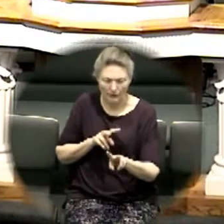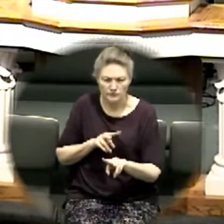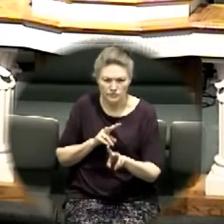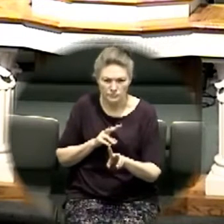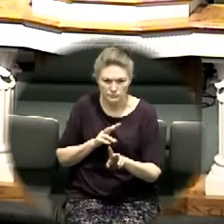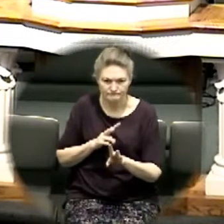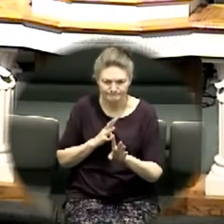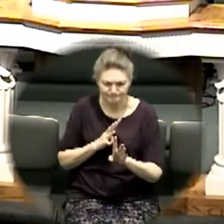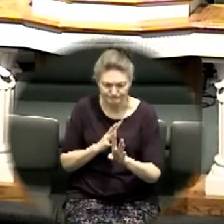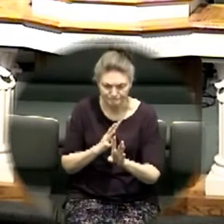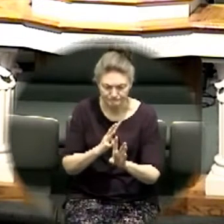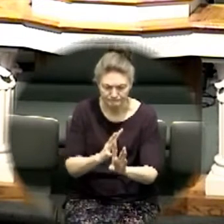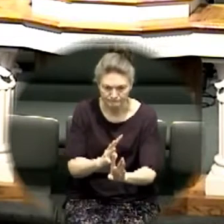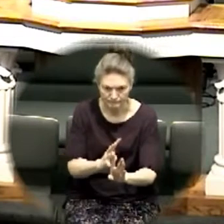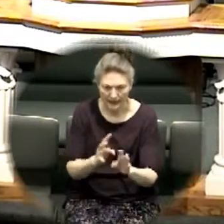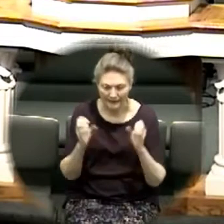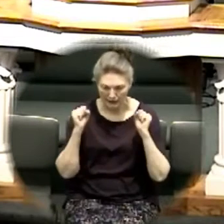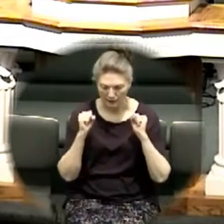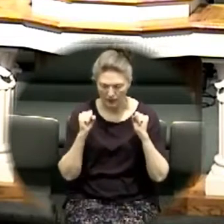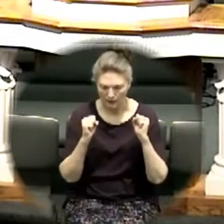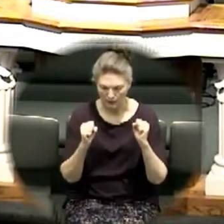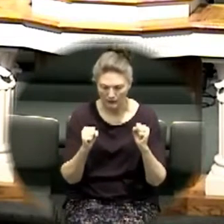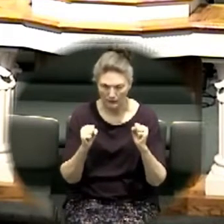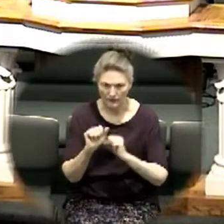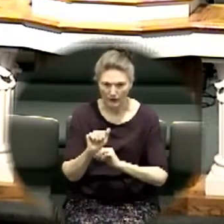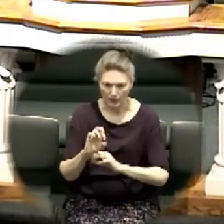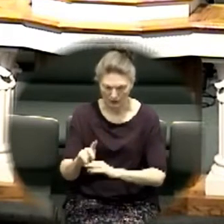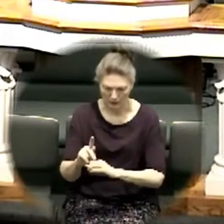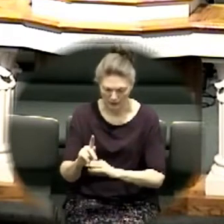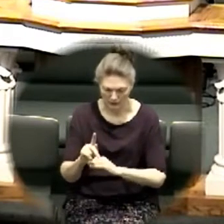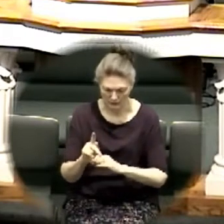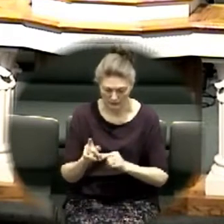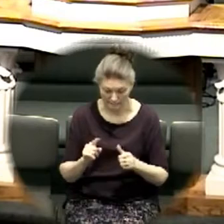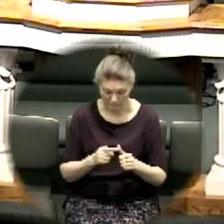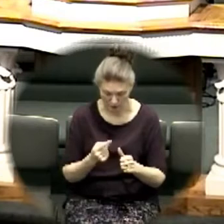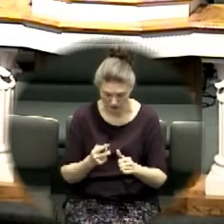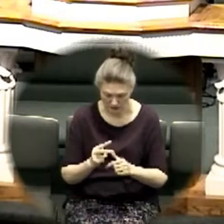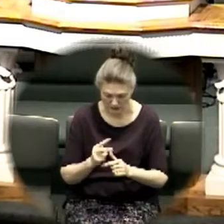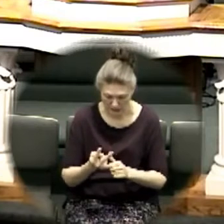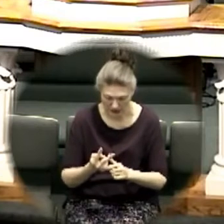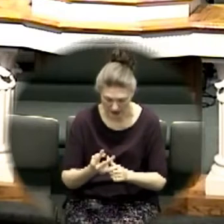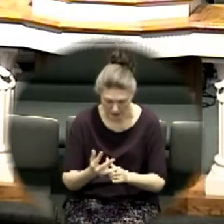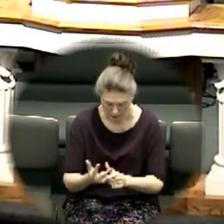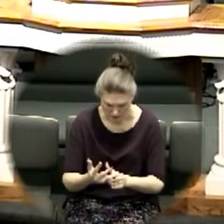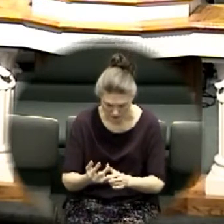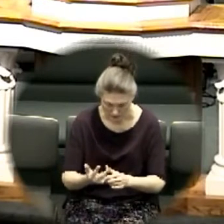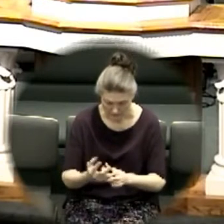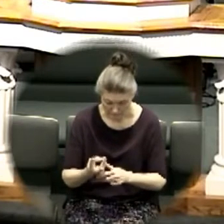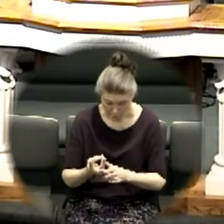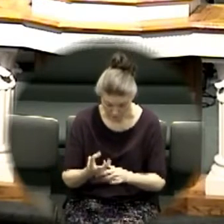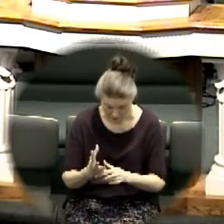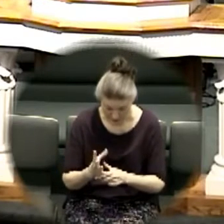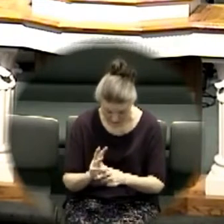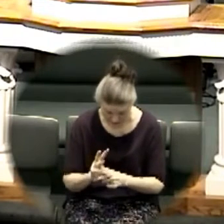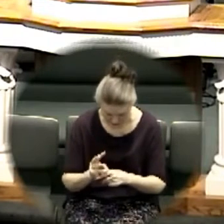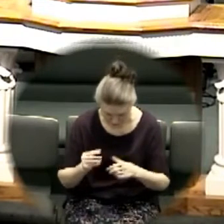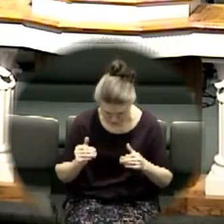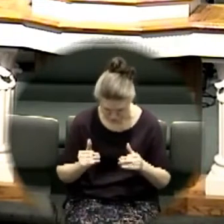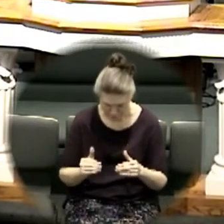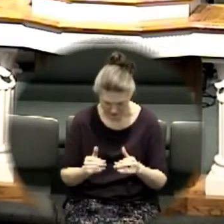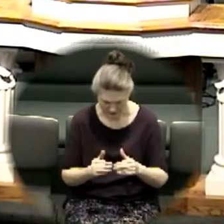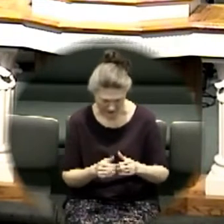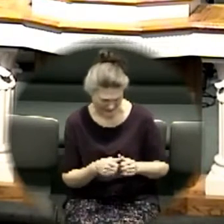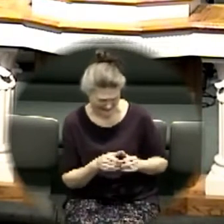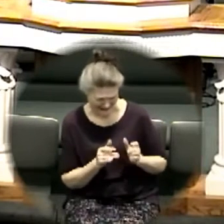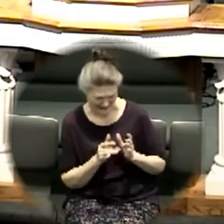minor adjustment if you don't mind could you please just stop the river first and